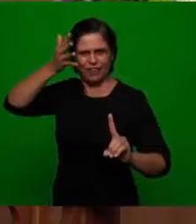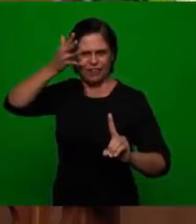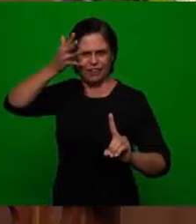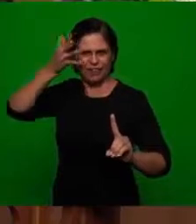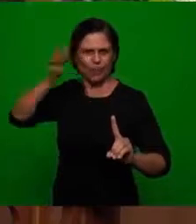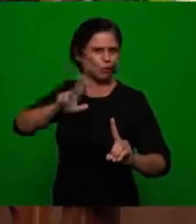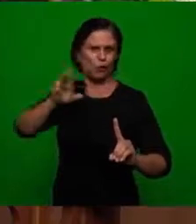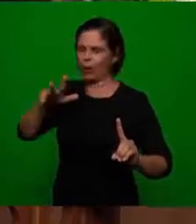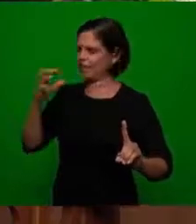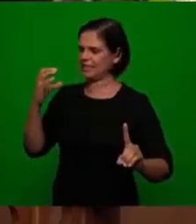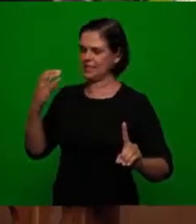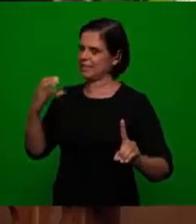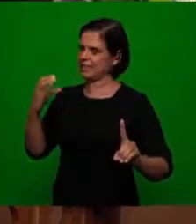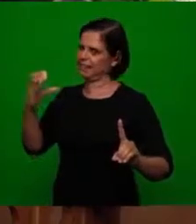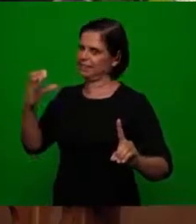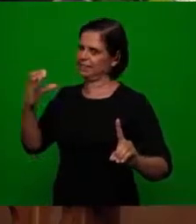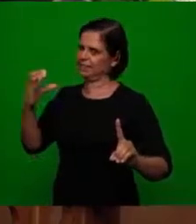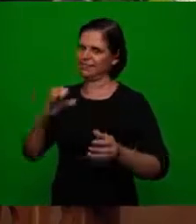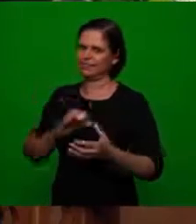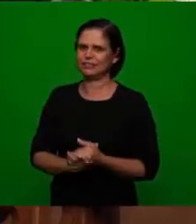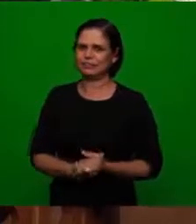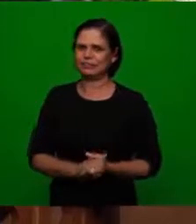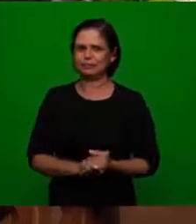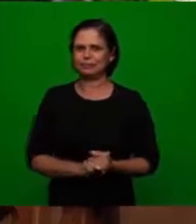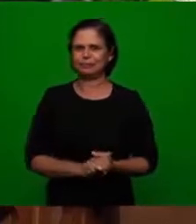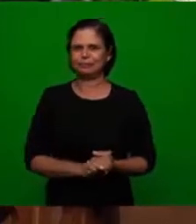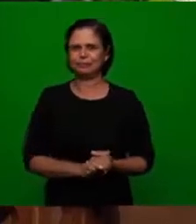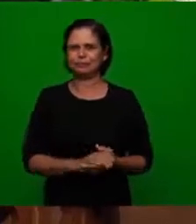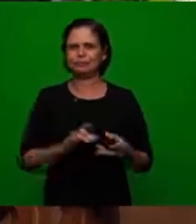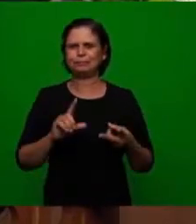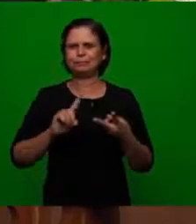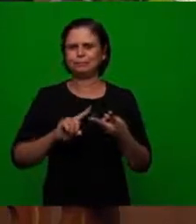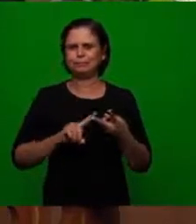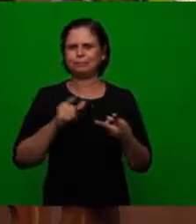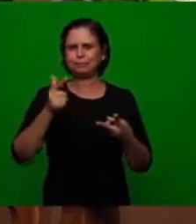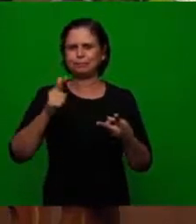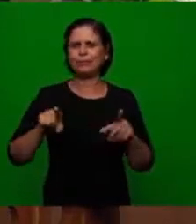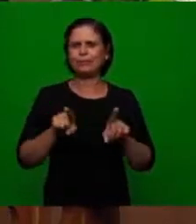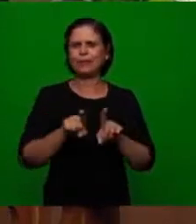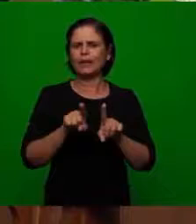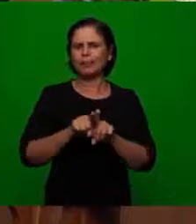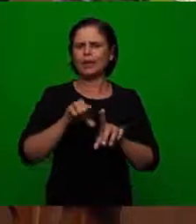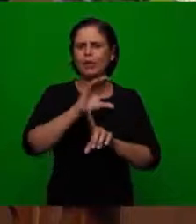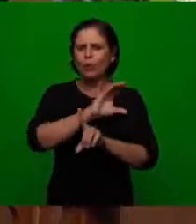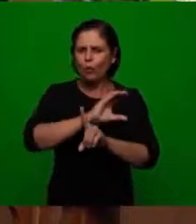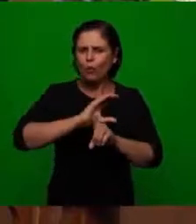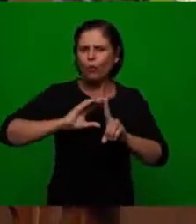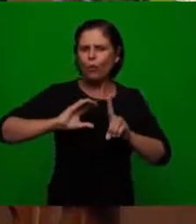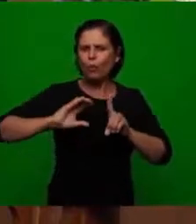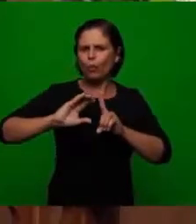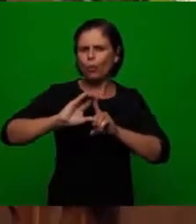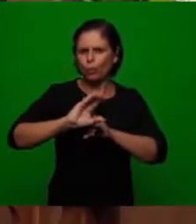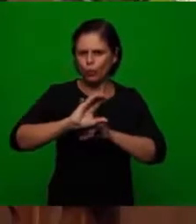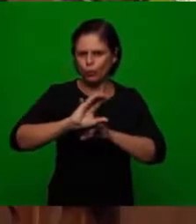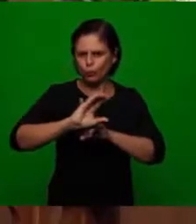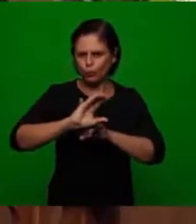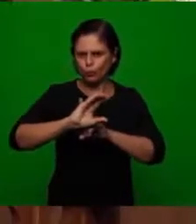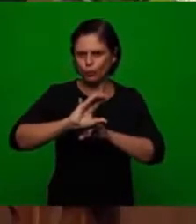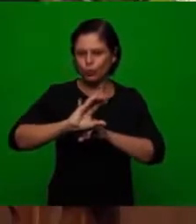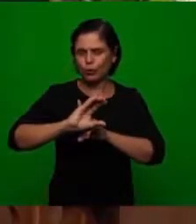as a science so the other aspect was the establishment of the